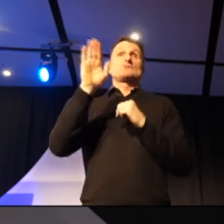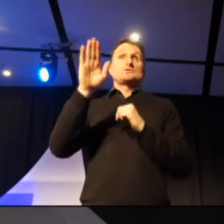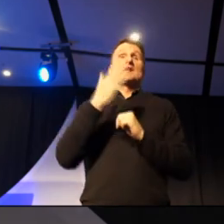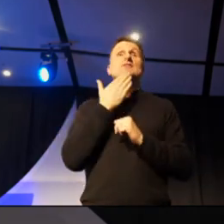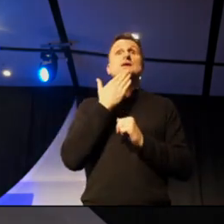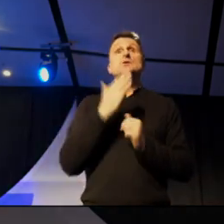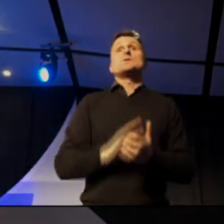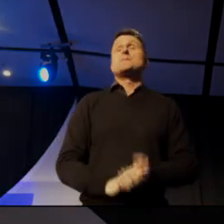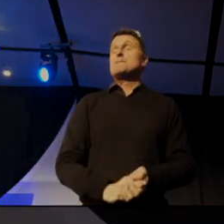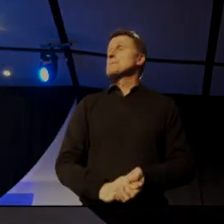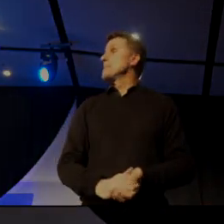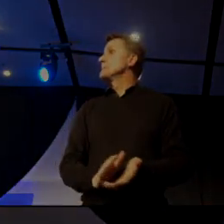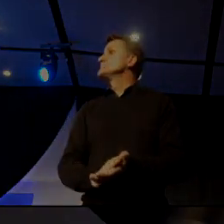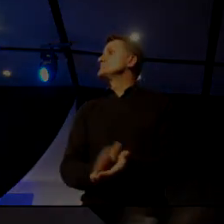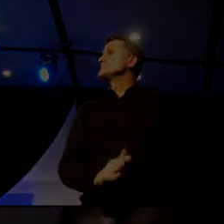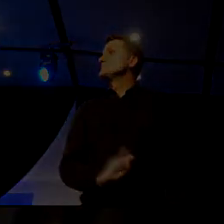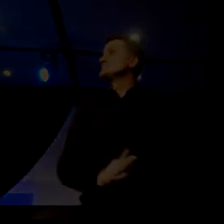Thank you very much.